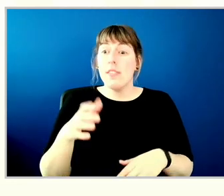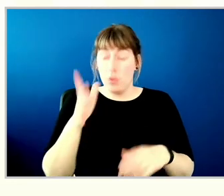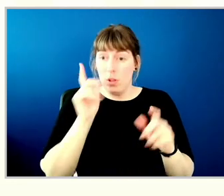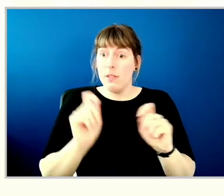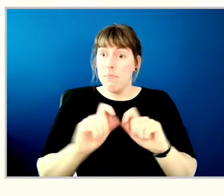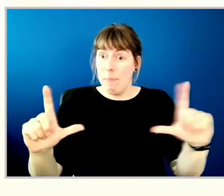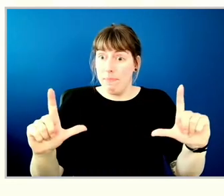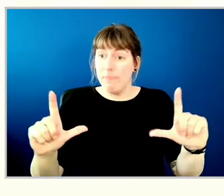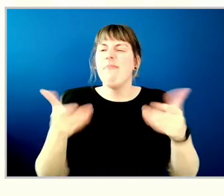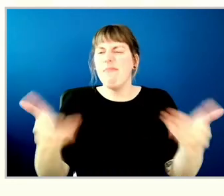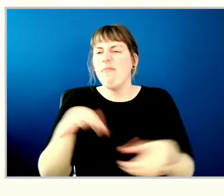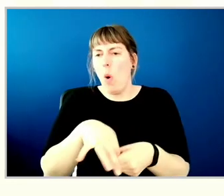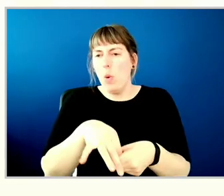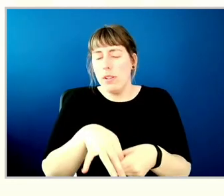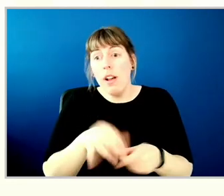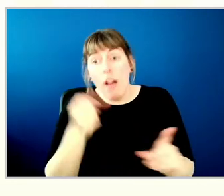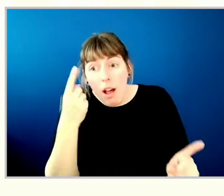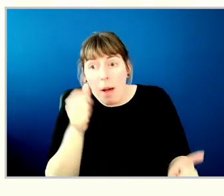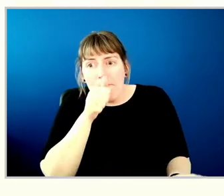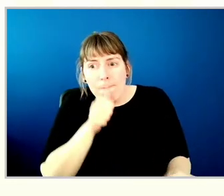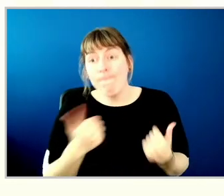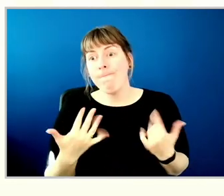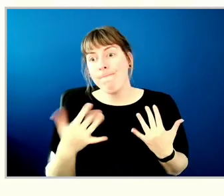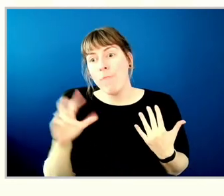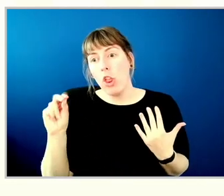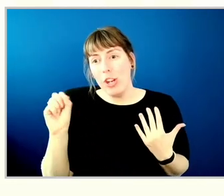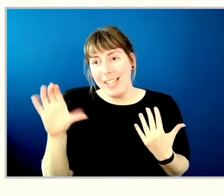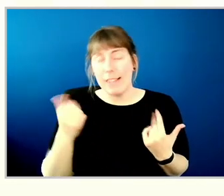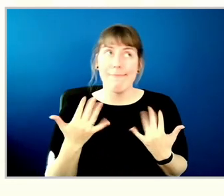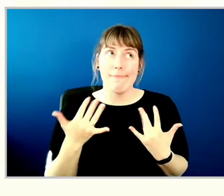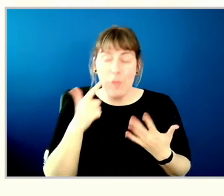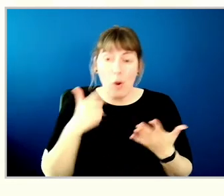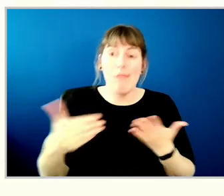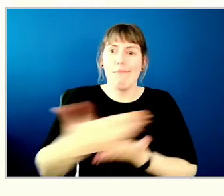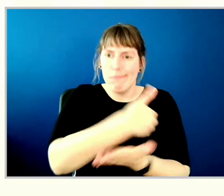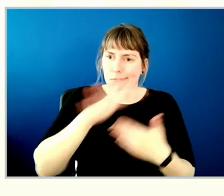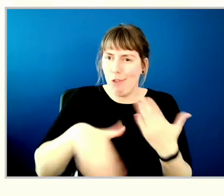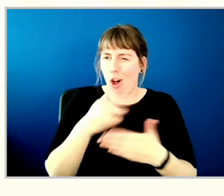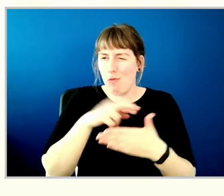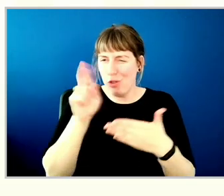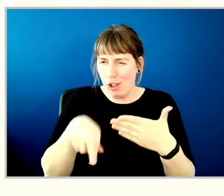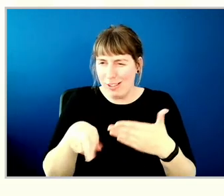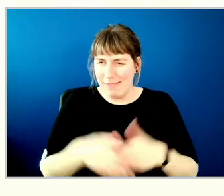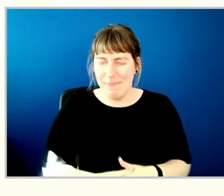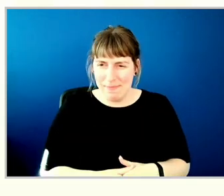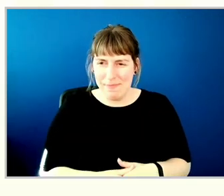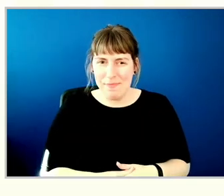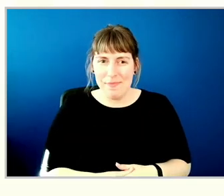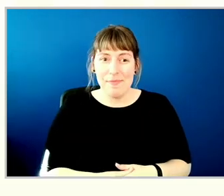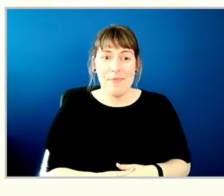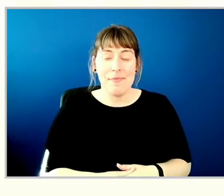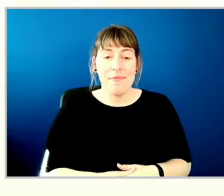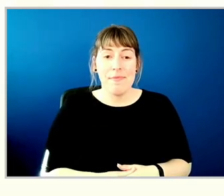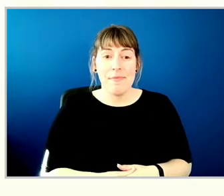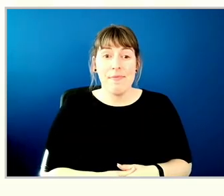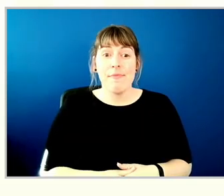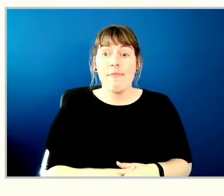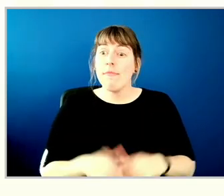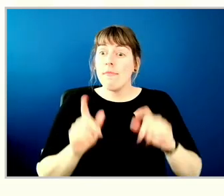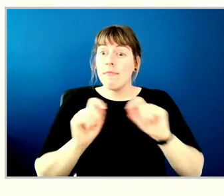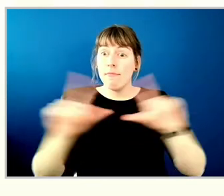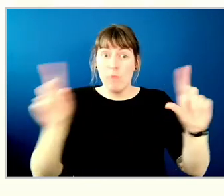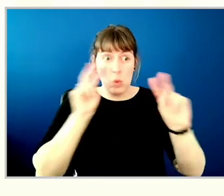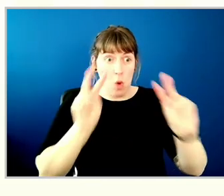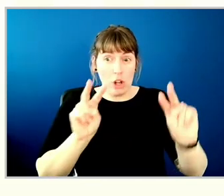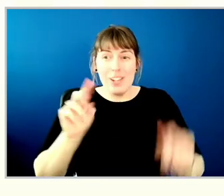so, and be patient as we wait for the results to come in. Please ensure that you're watching this webcast live